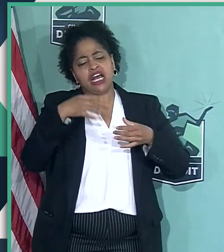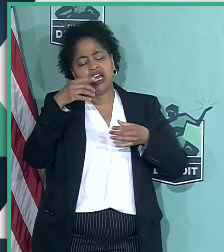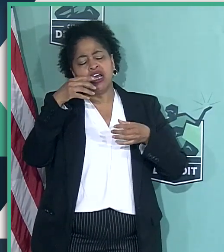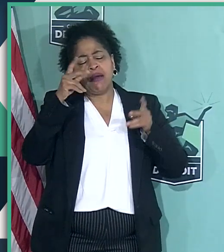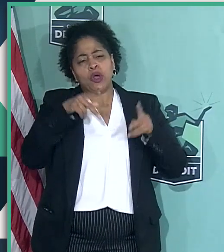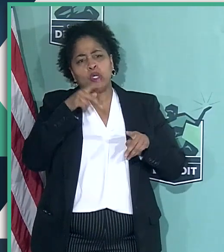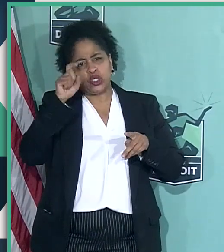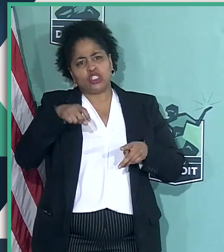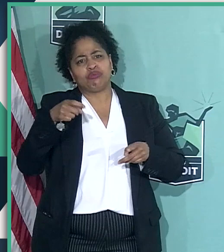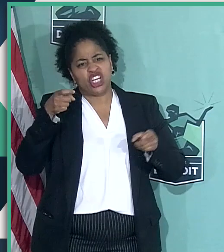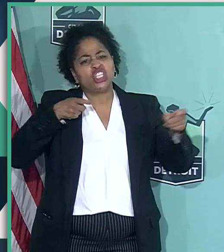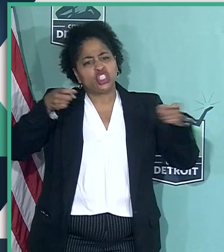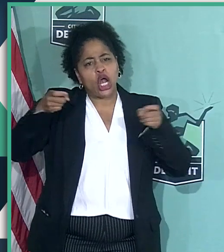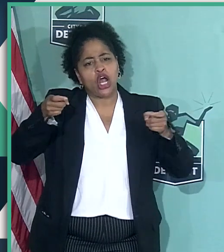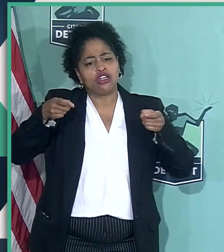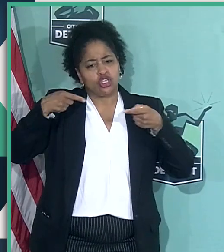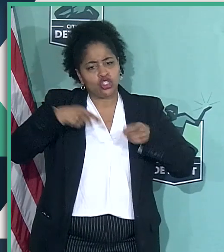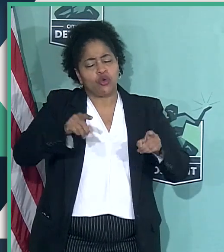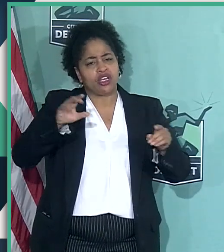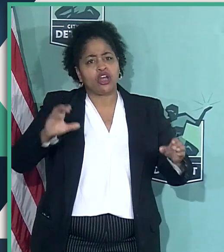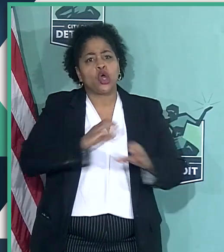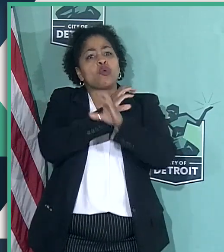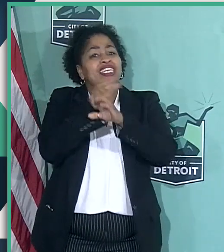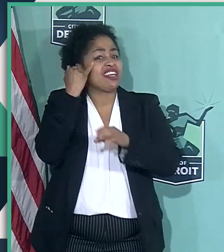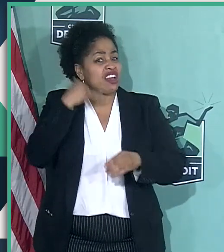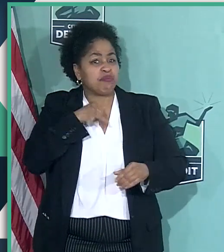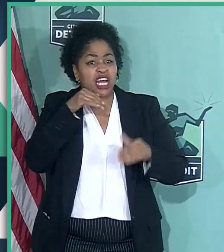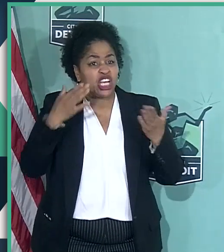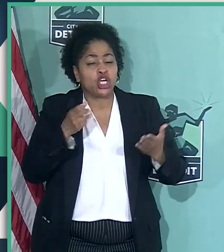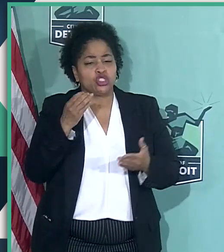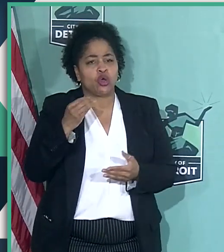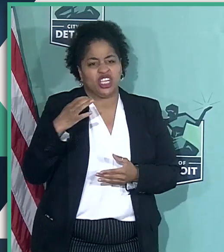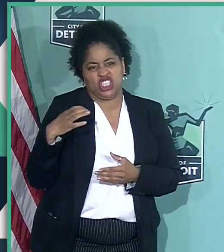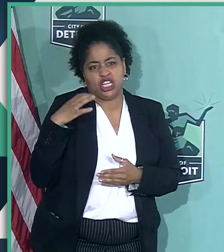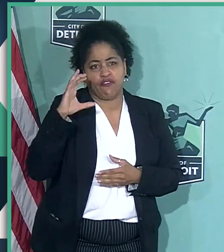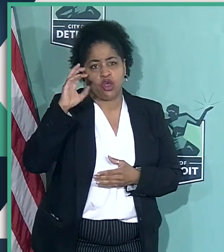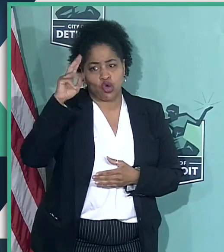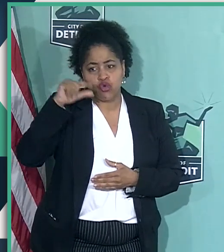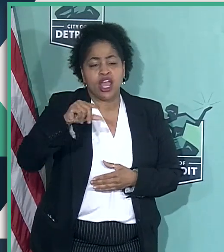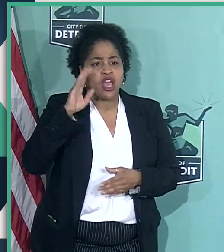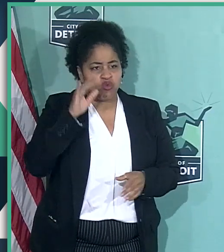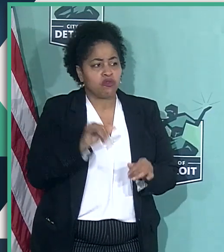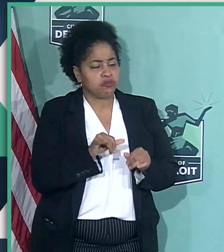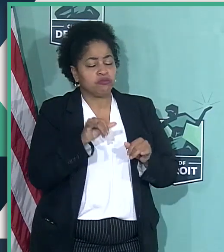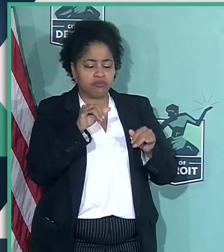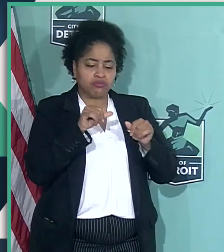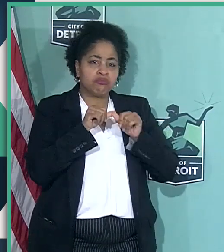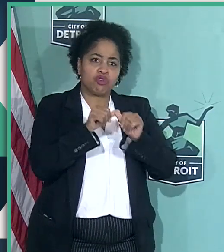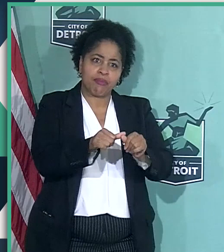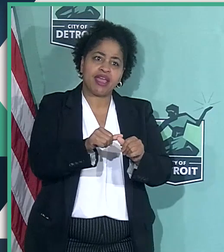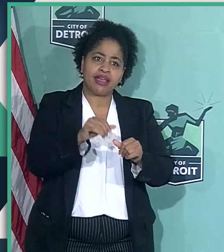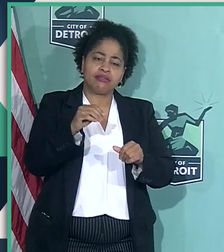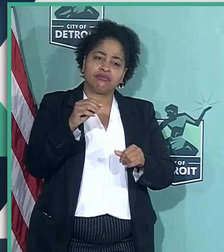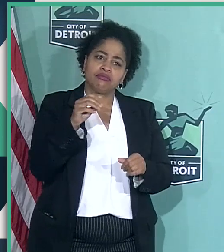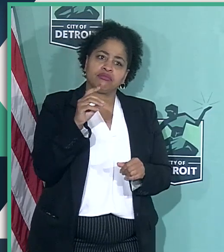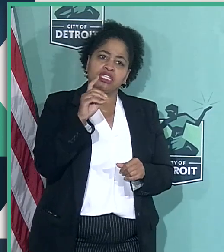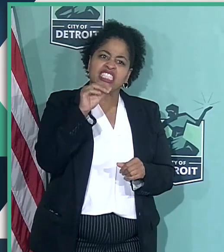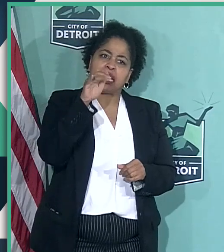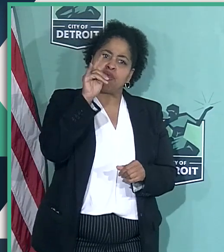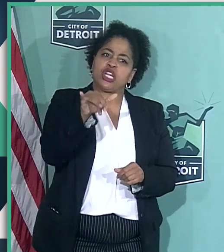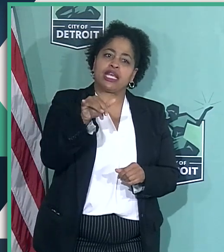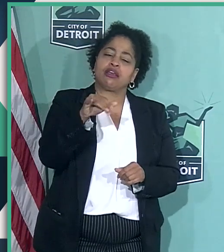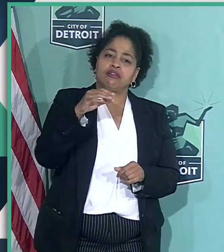here during a crisis if I'm not here. And so Chief Craig will remain designated as the City Clerk as Deputy Mayor